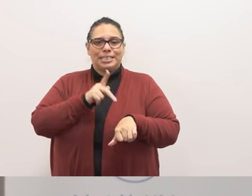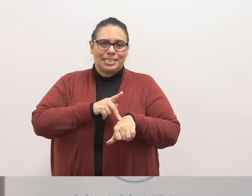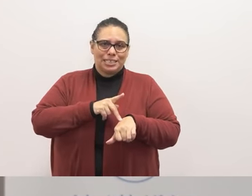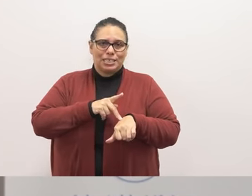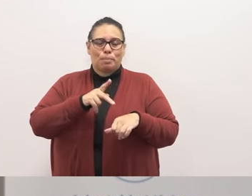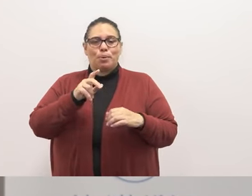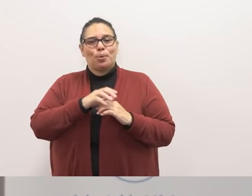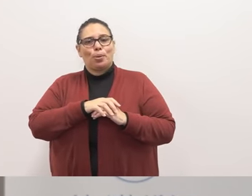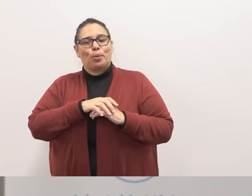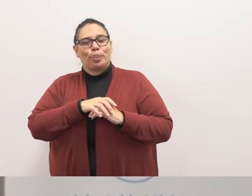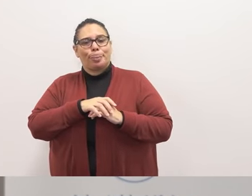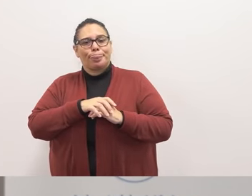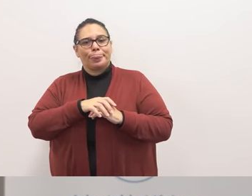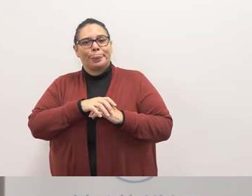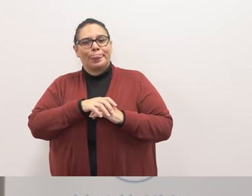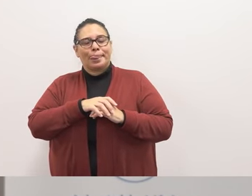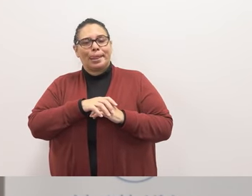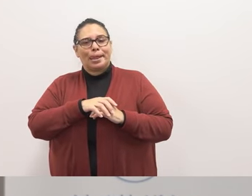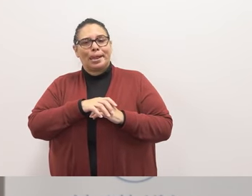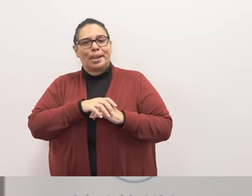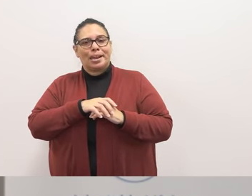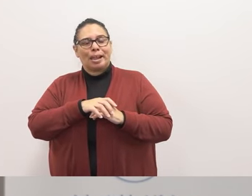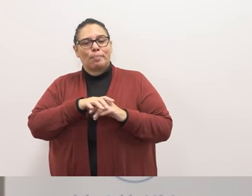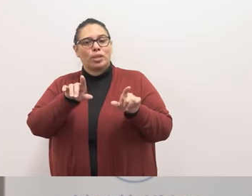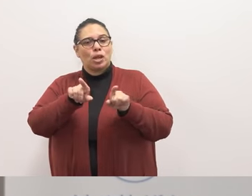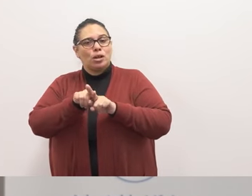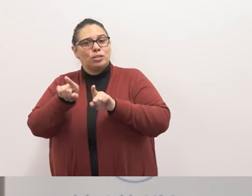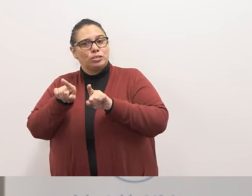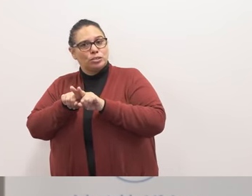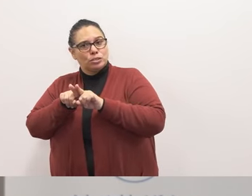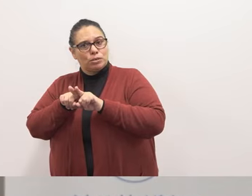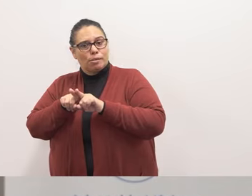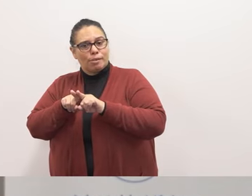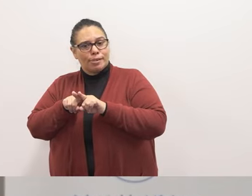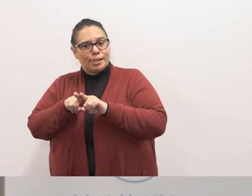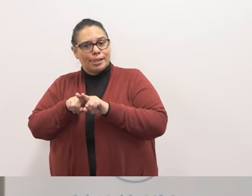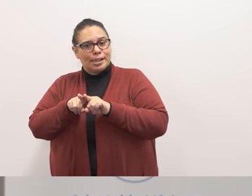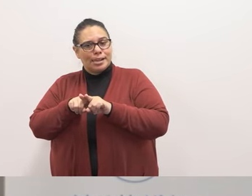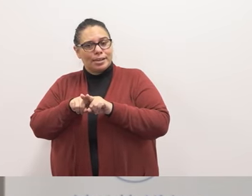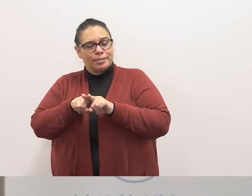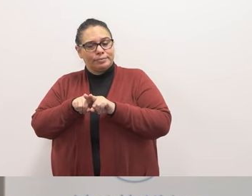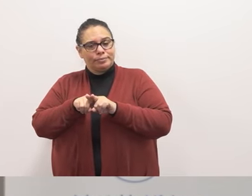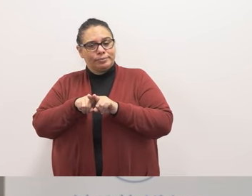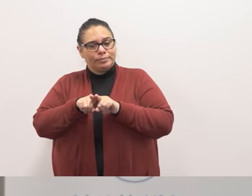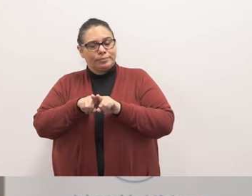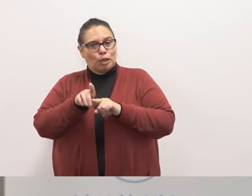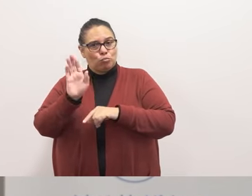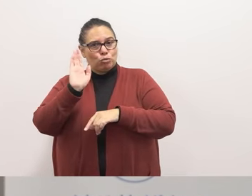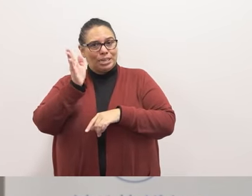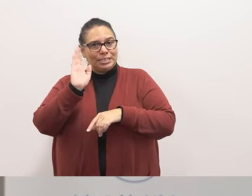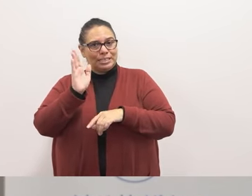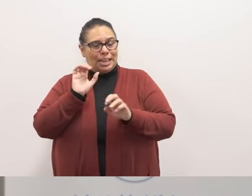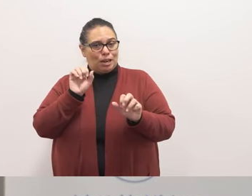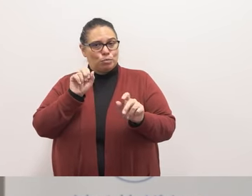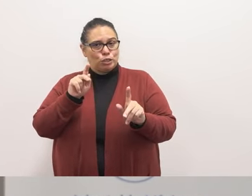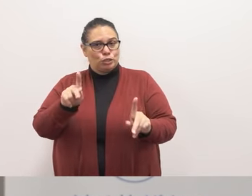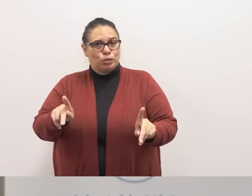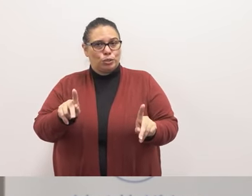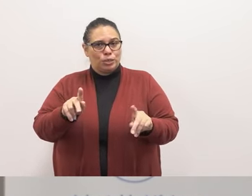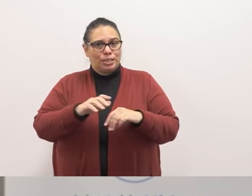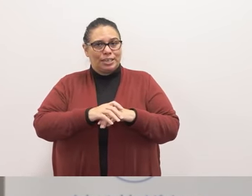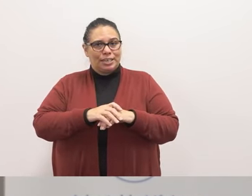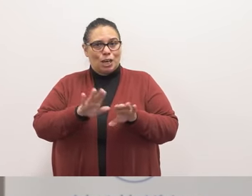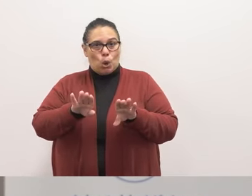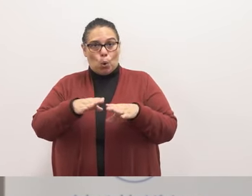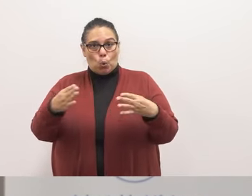um also there was a a presentation an opportunity to open a time